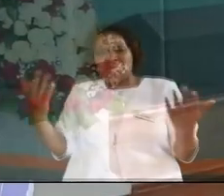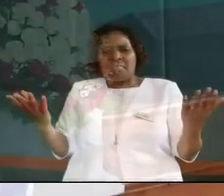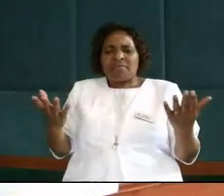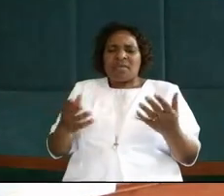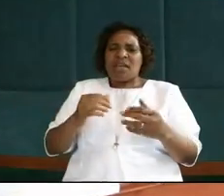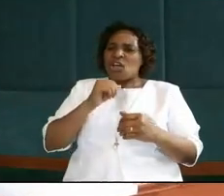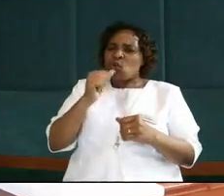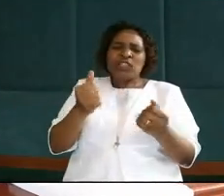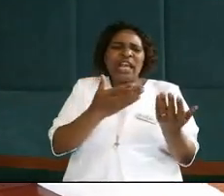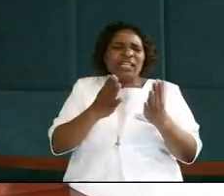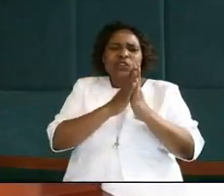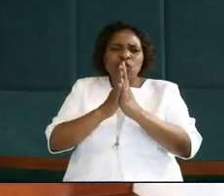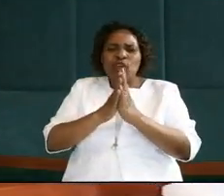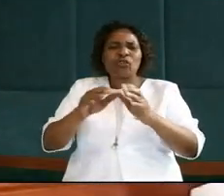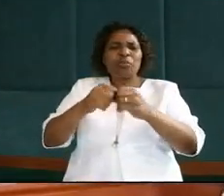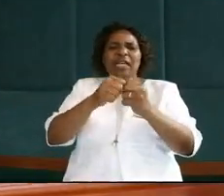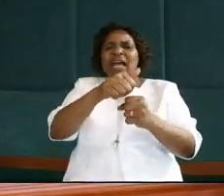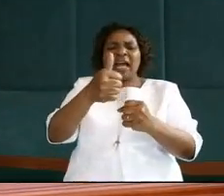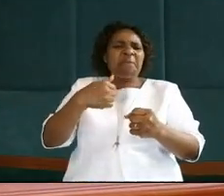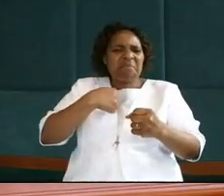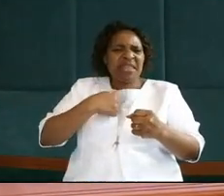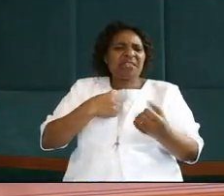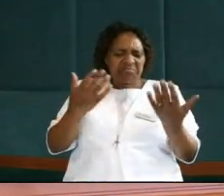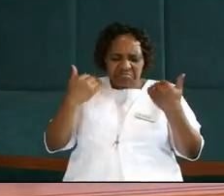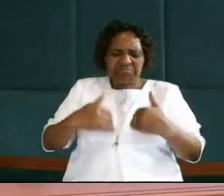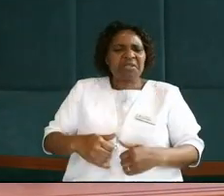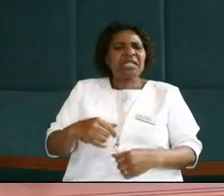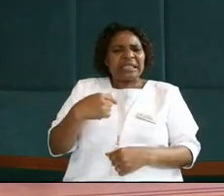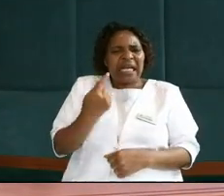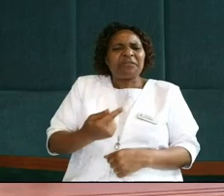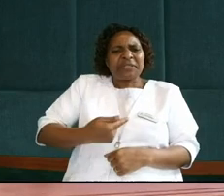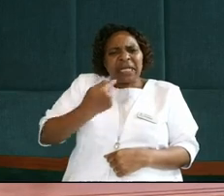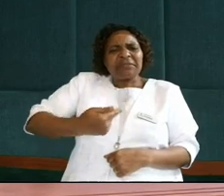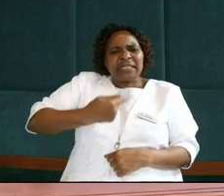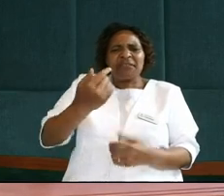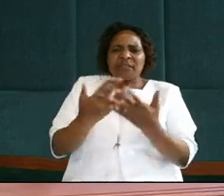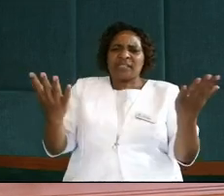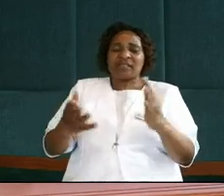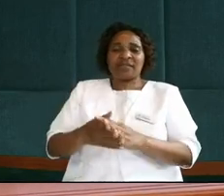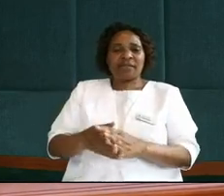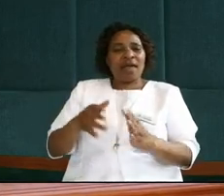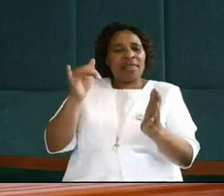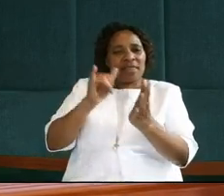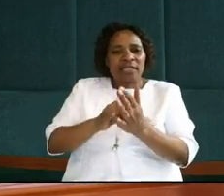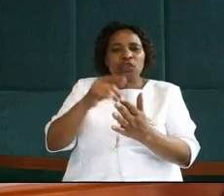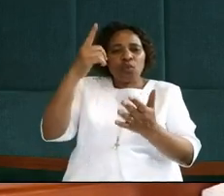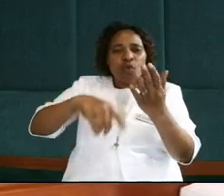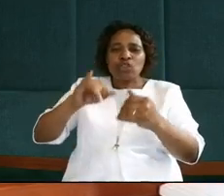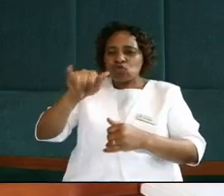heard of any story of me breaking somebody's home? I am just doing some little things because I'm a human, that is what Judas was.